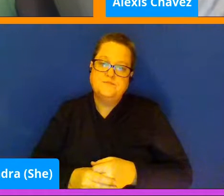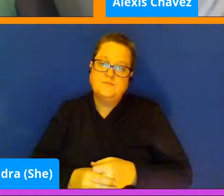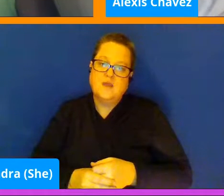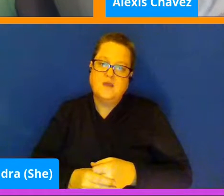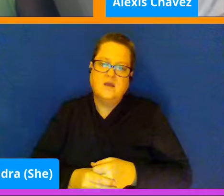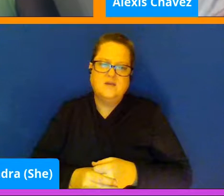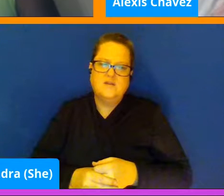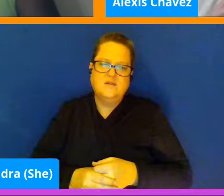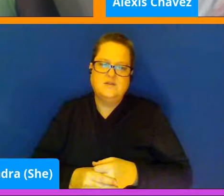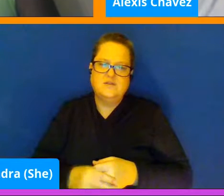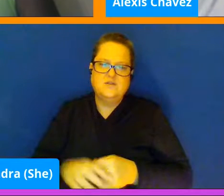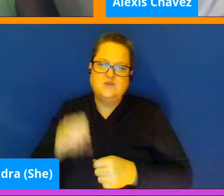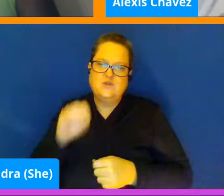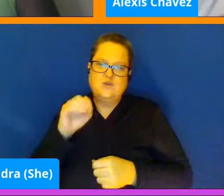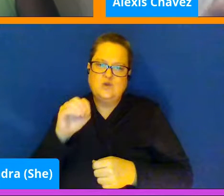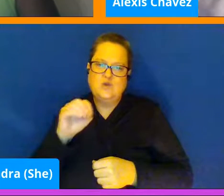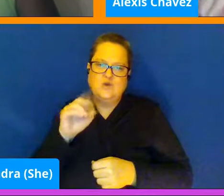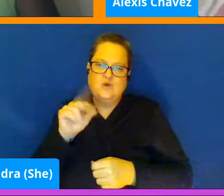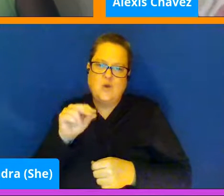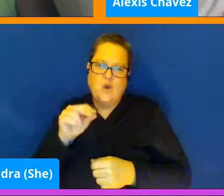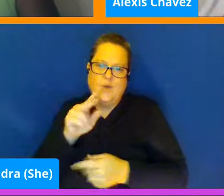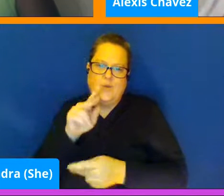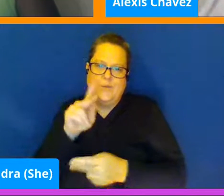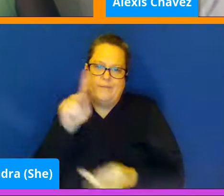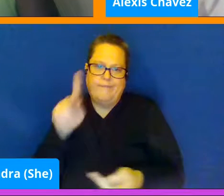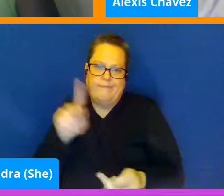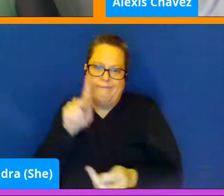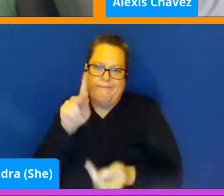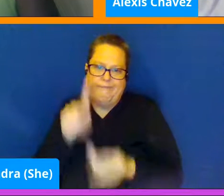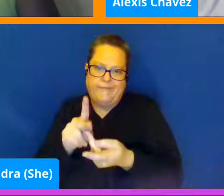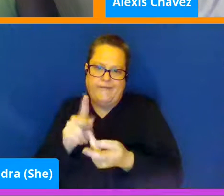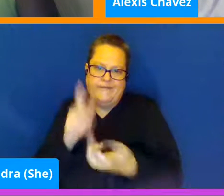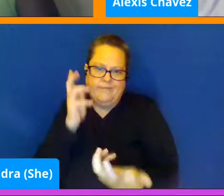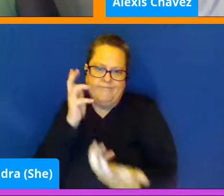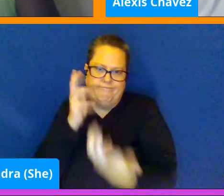fits all. There's probably not even one size fits most.